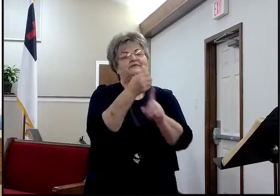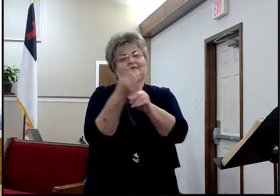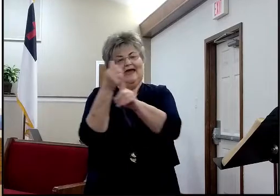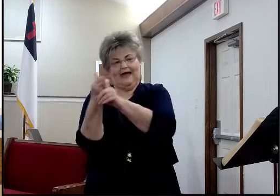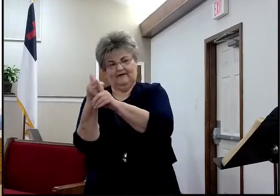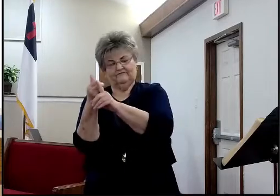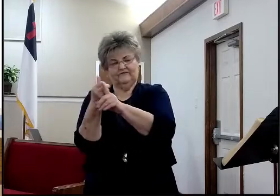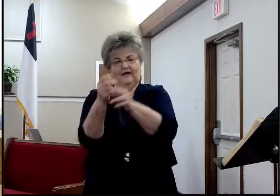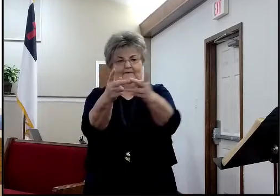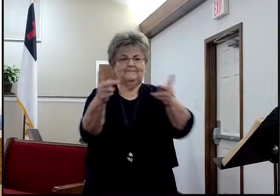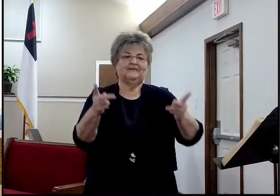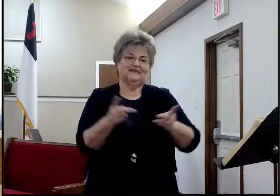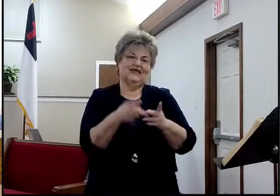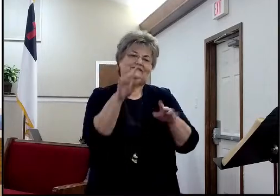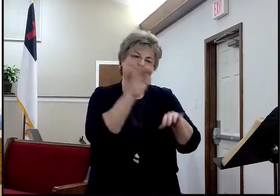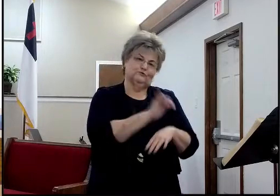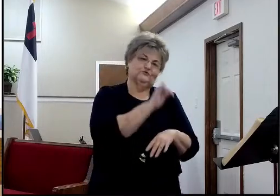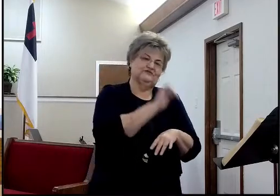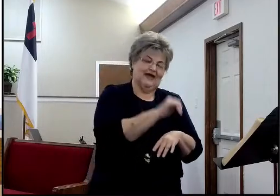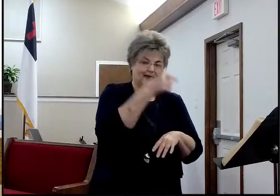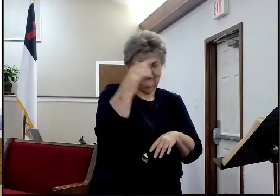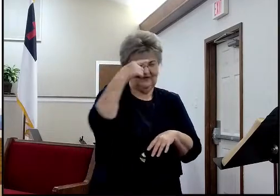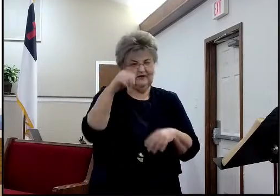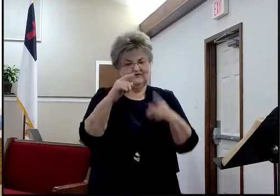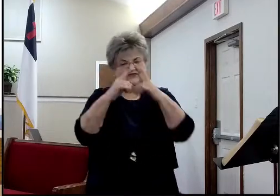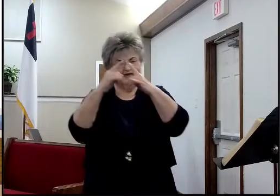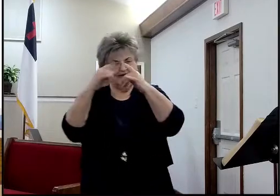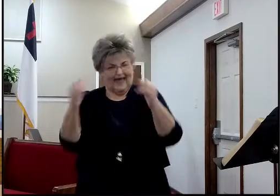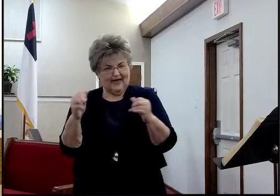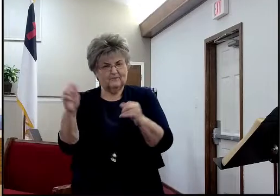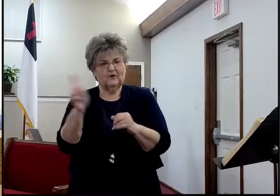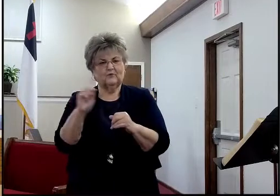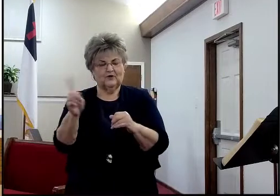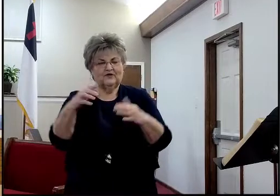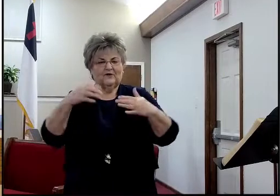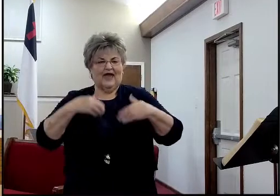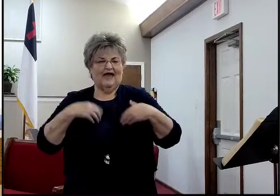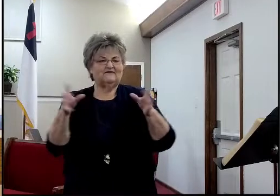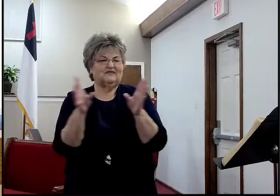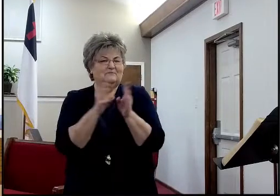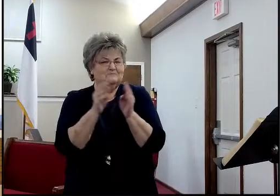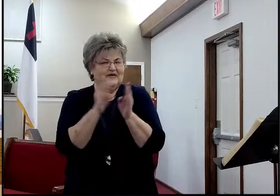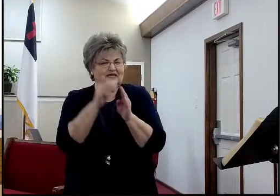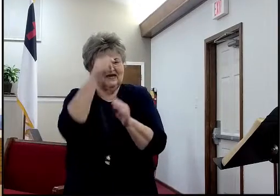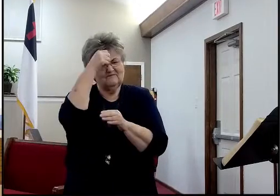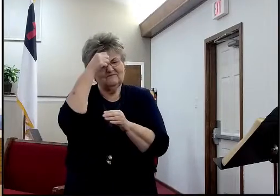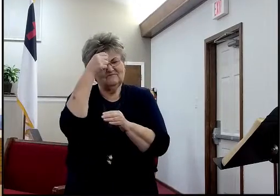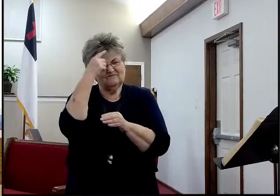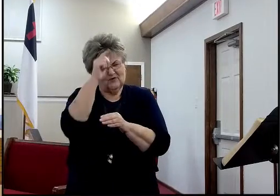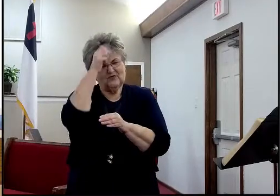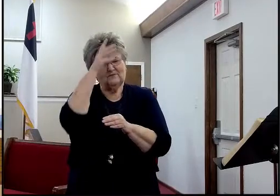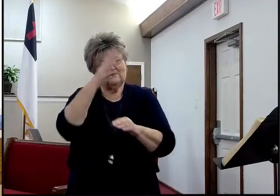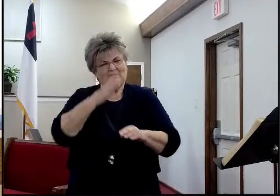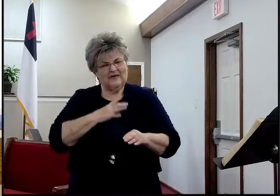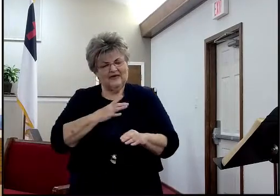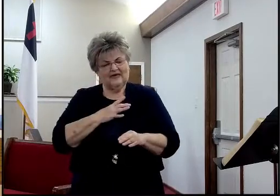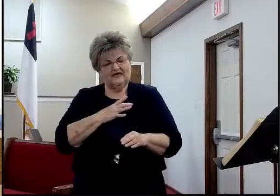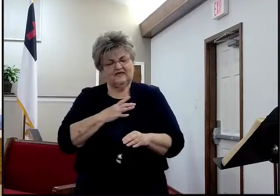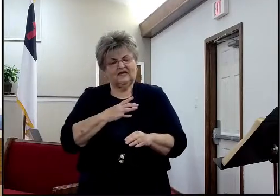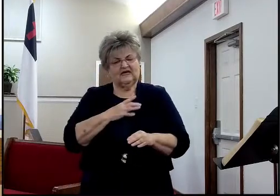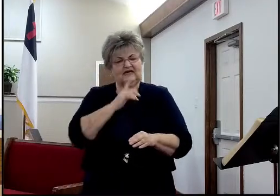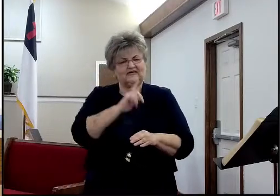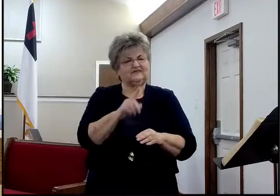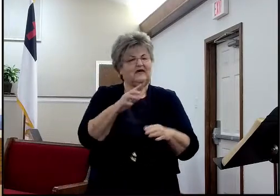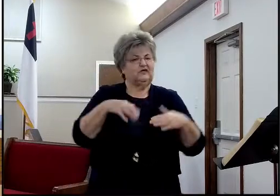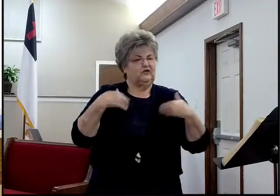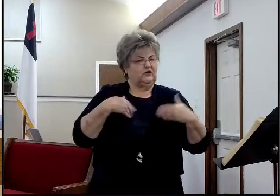of an insurance thing that they have, that their insurance only covers kids there if there's counseling and kid activity kind of thing. And so, that's the